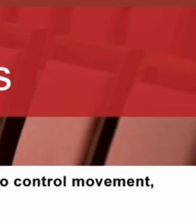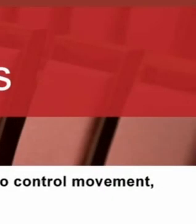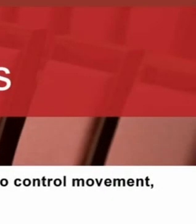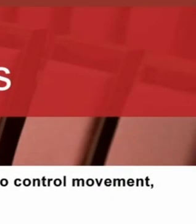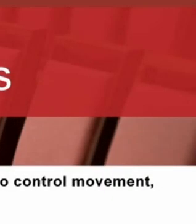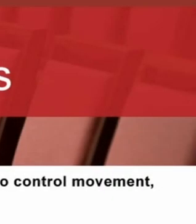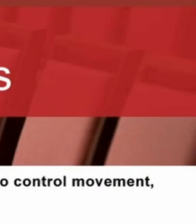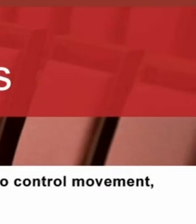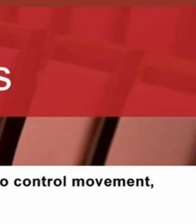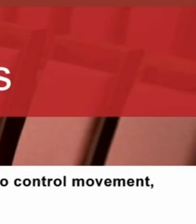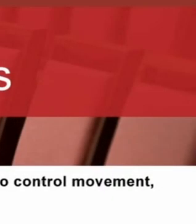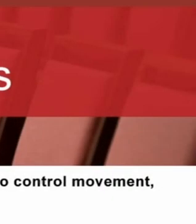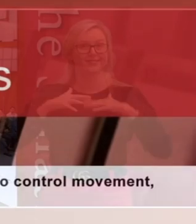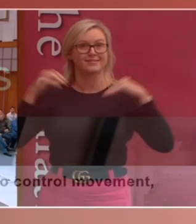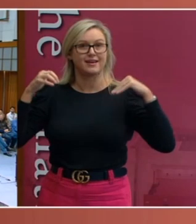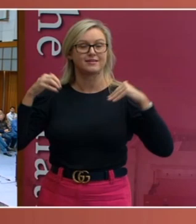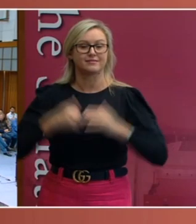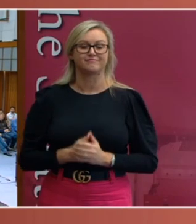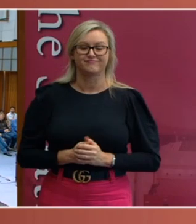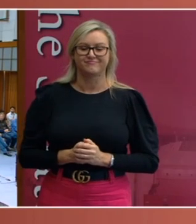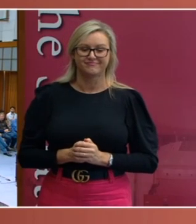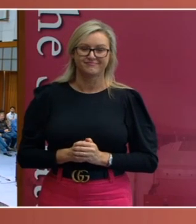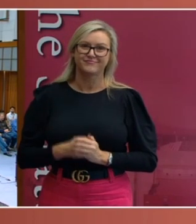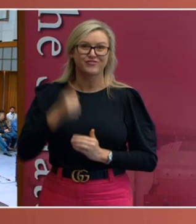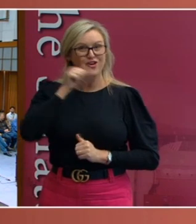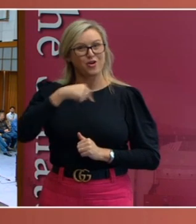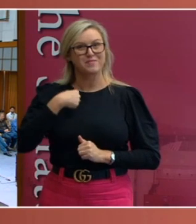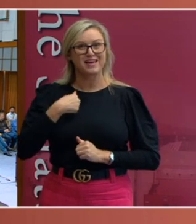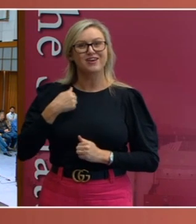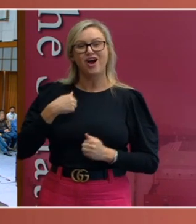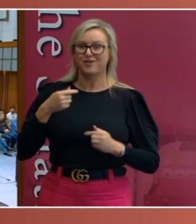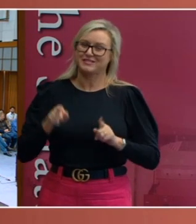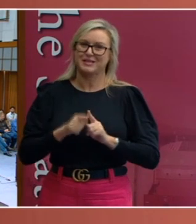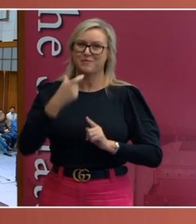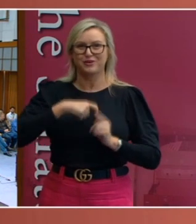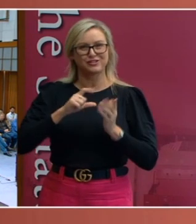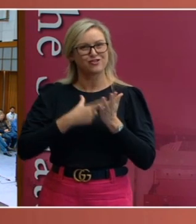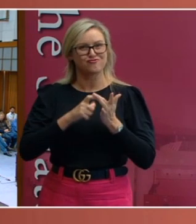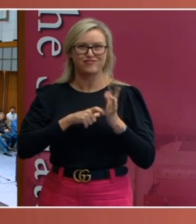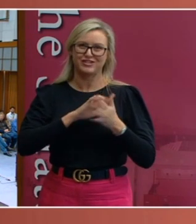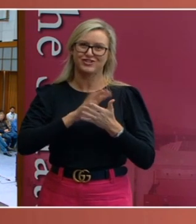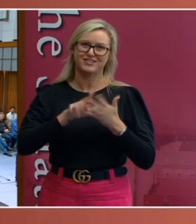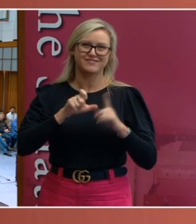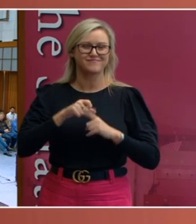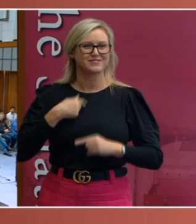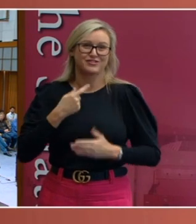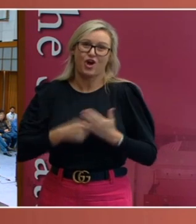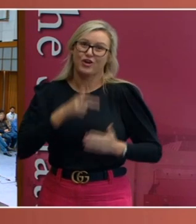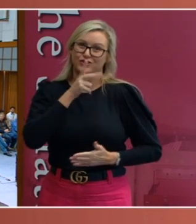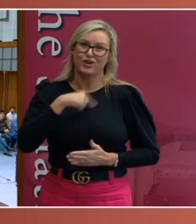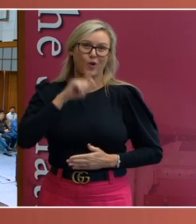For those of that do know me, I'm also Richard Pye, I'm the 14th Clerk of the Australian Senate. It's the only joke I'm going to do today, you'll be pleased to know.